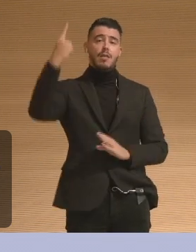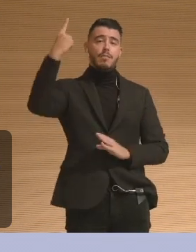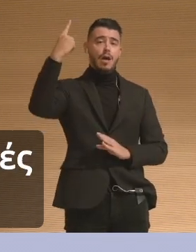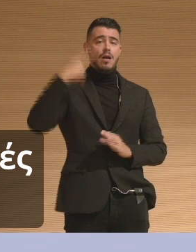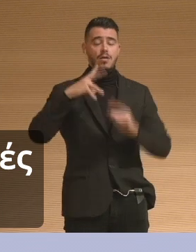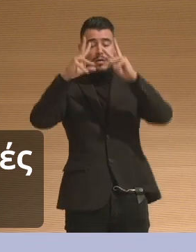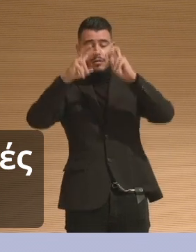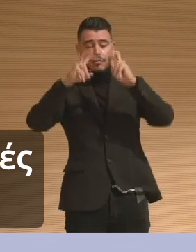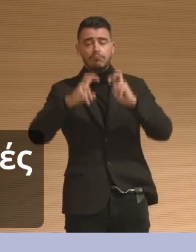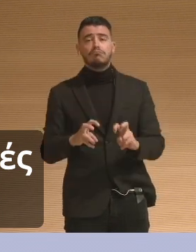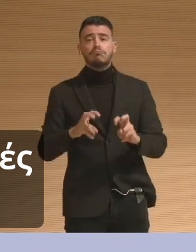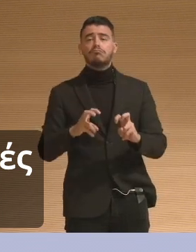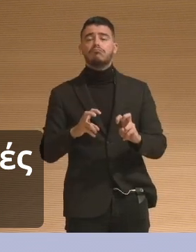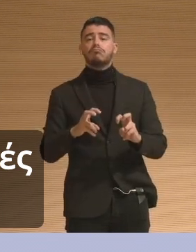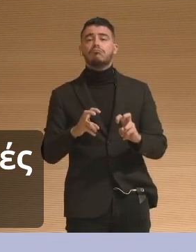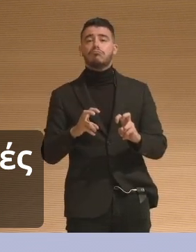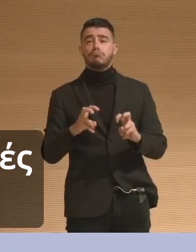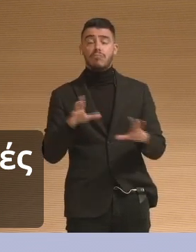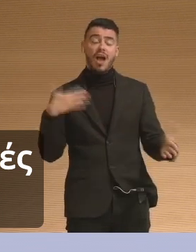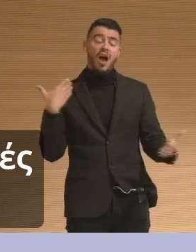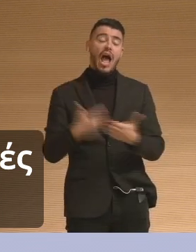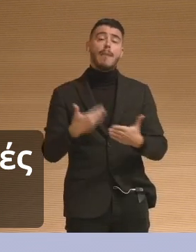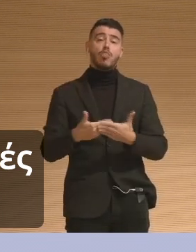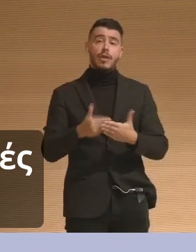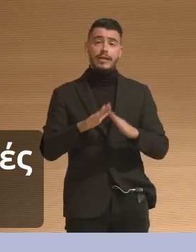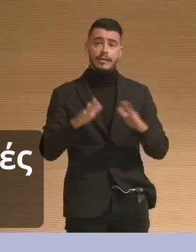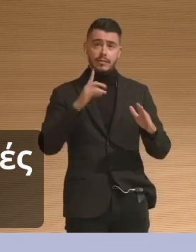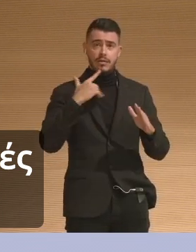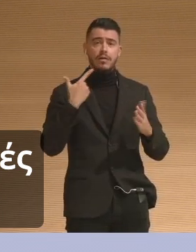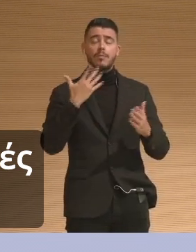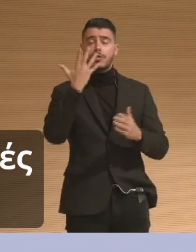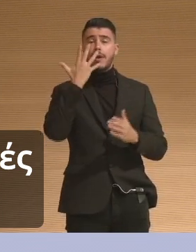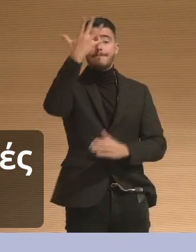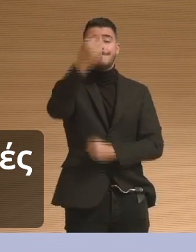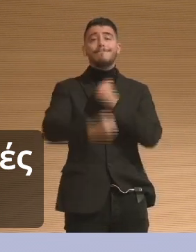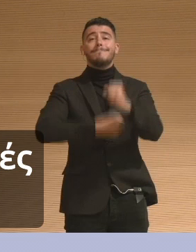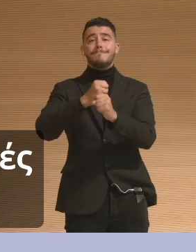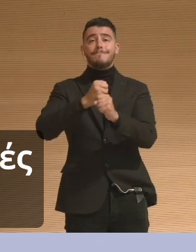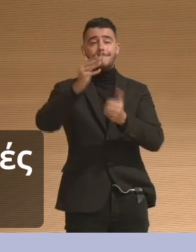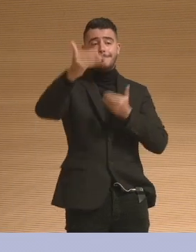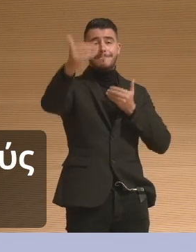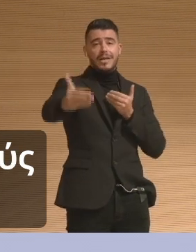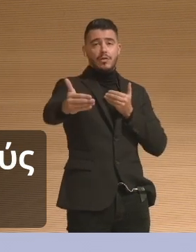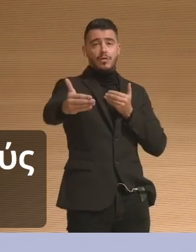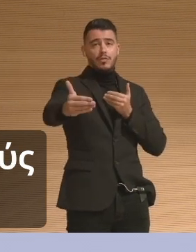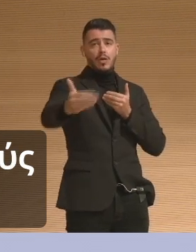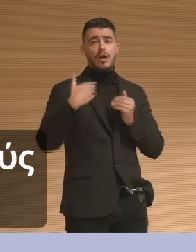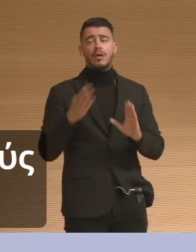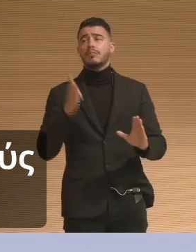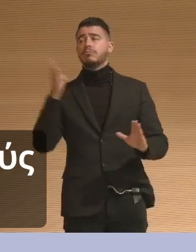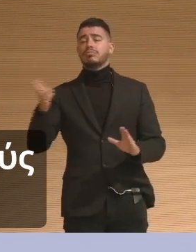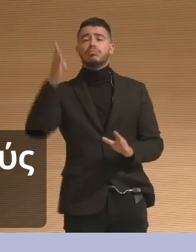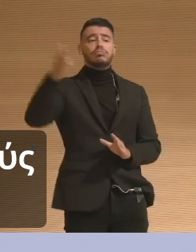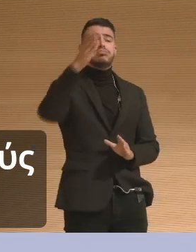research. I spent the next five years going across four different countries, five different